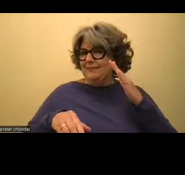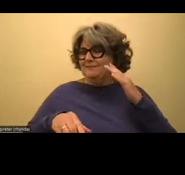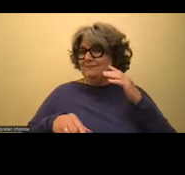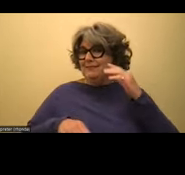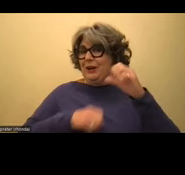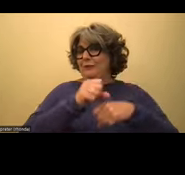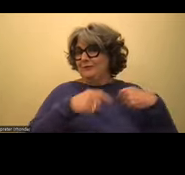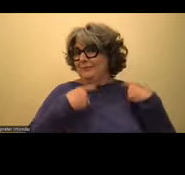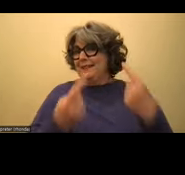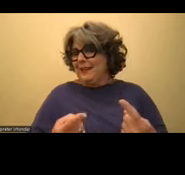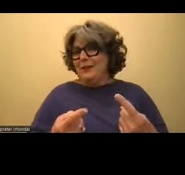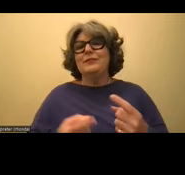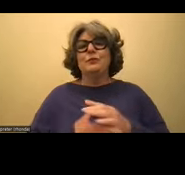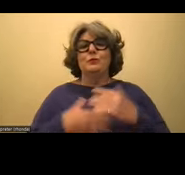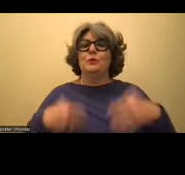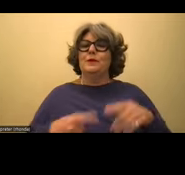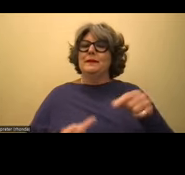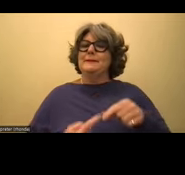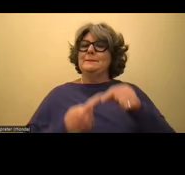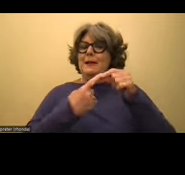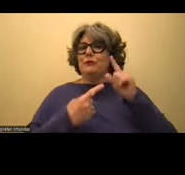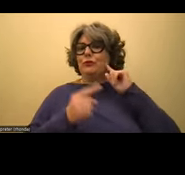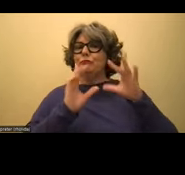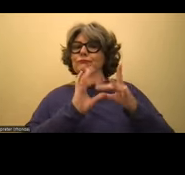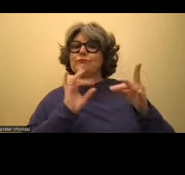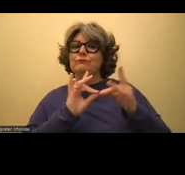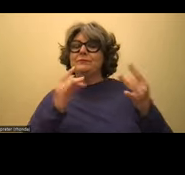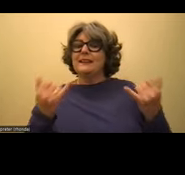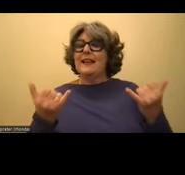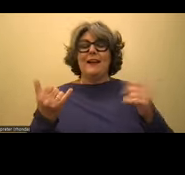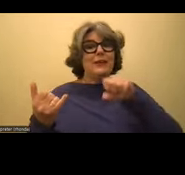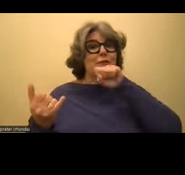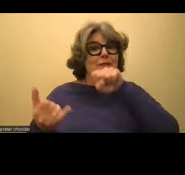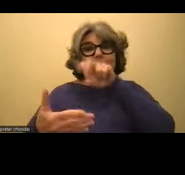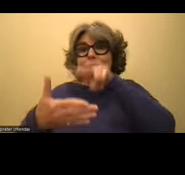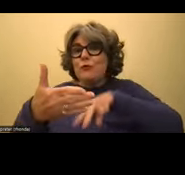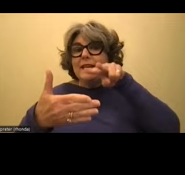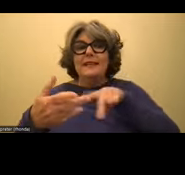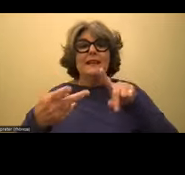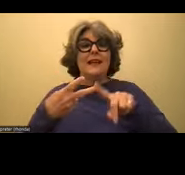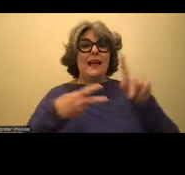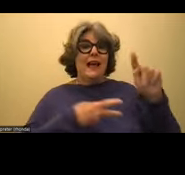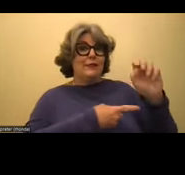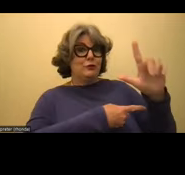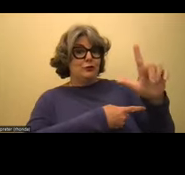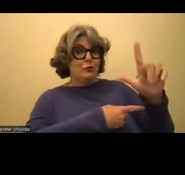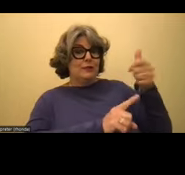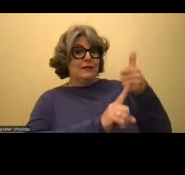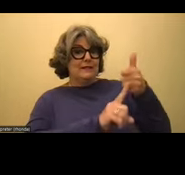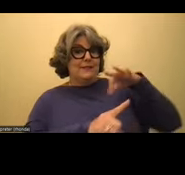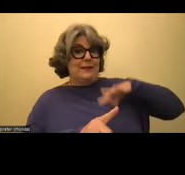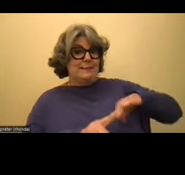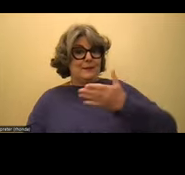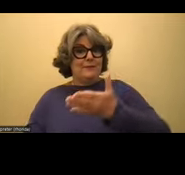it's just really, really special to hear you talking about how you love reading and how this tool has benefited you so much